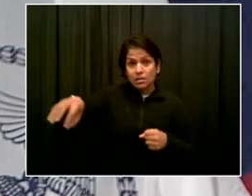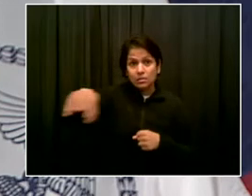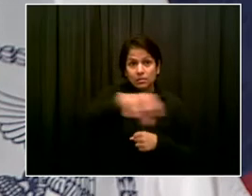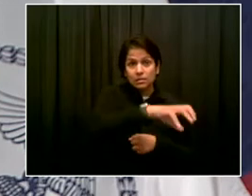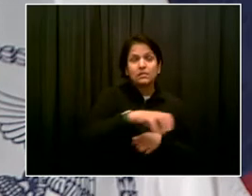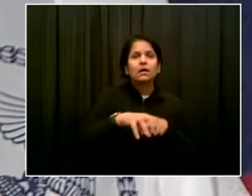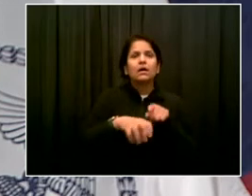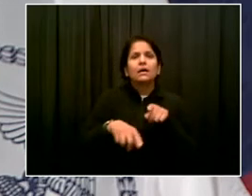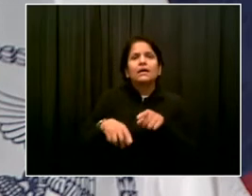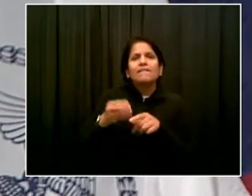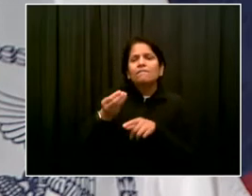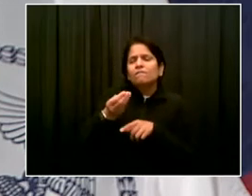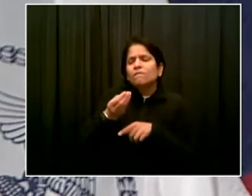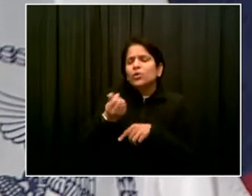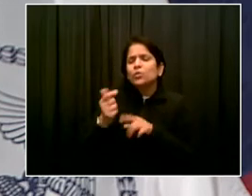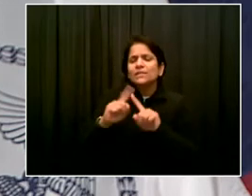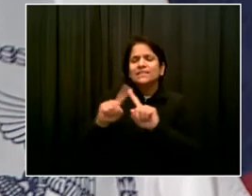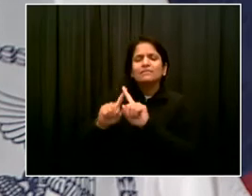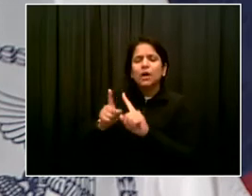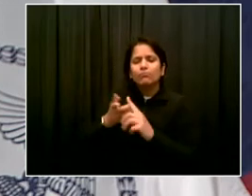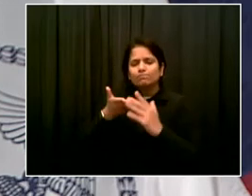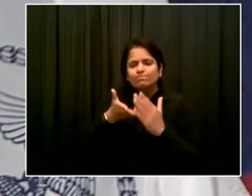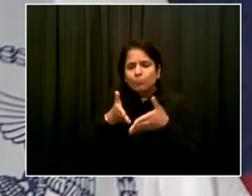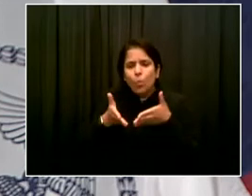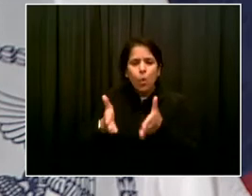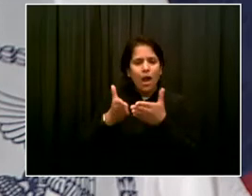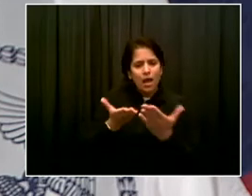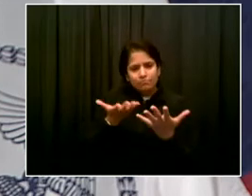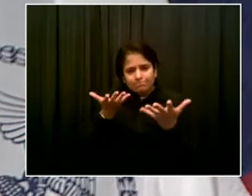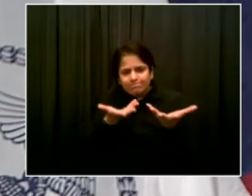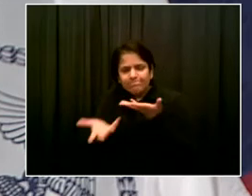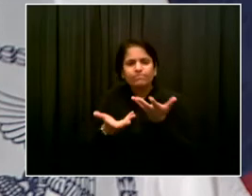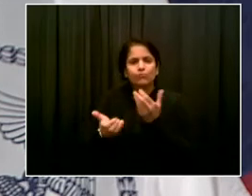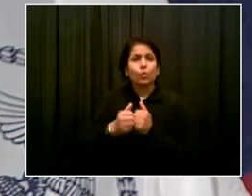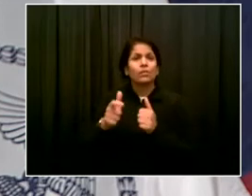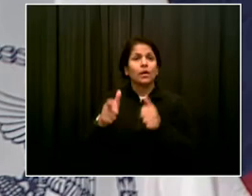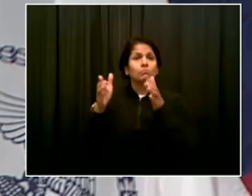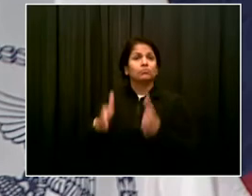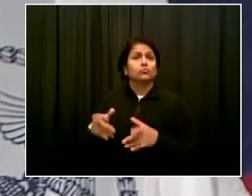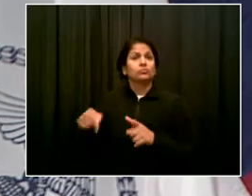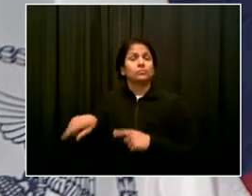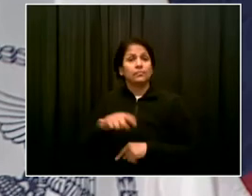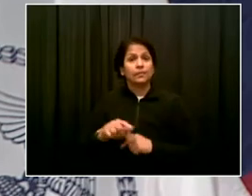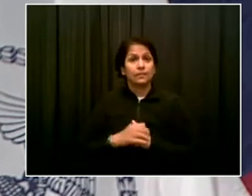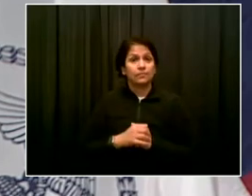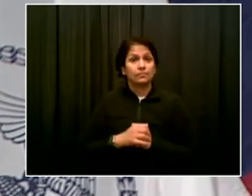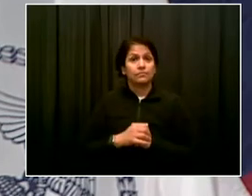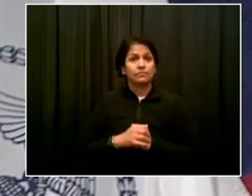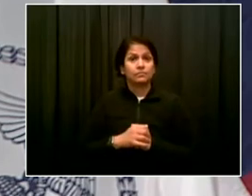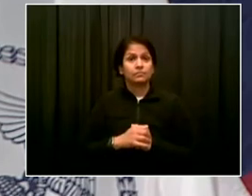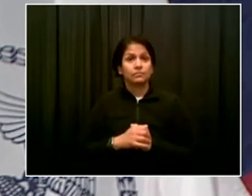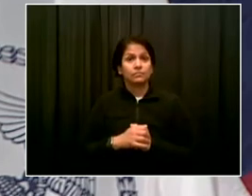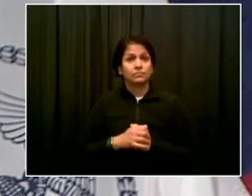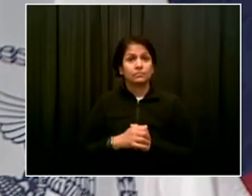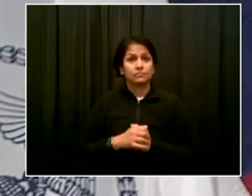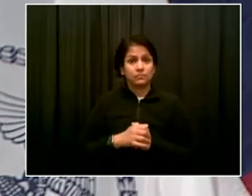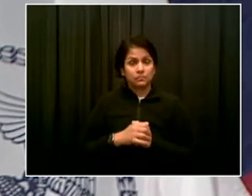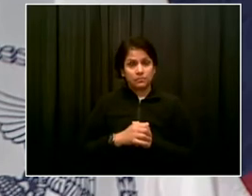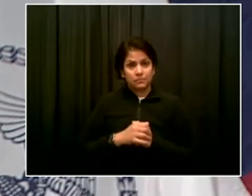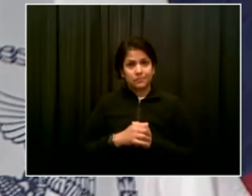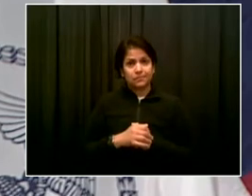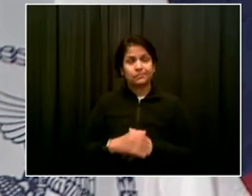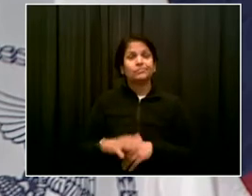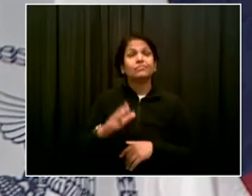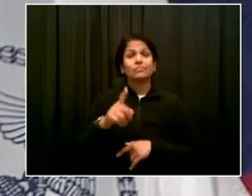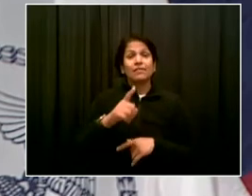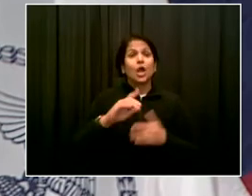to encourage people, then that's a great message to use in those communities. We obviously want trusted community leaders, uh, joining in. And certainly in the